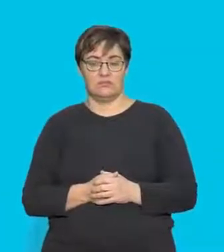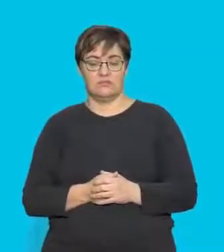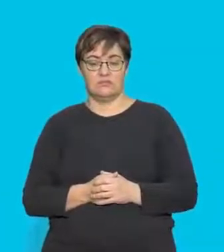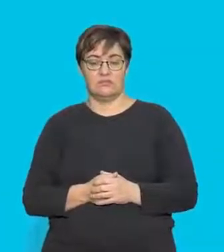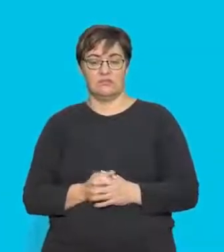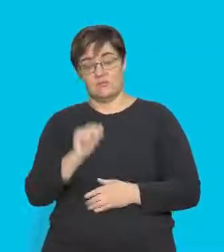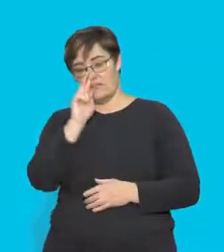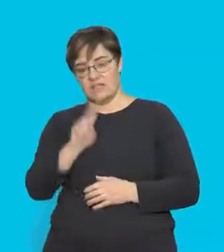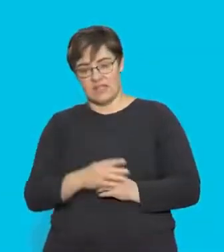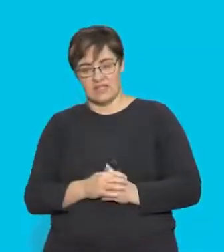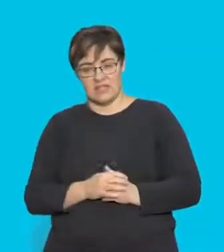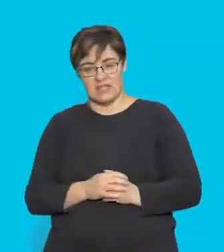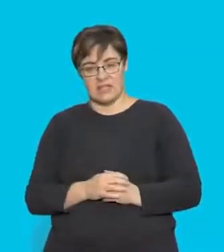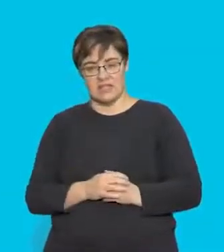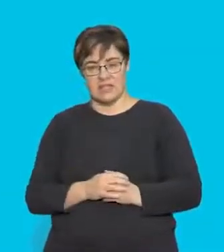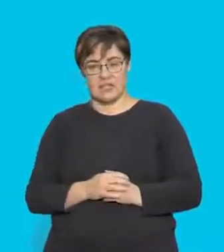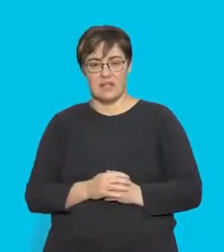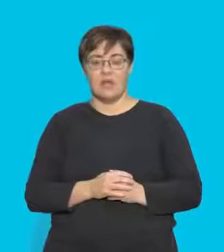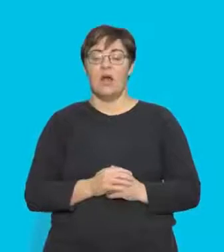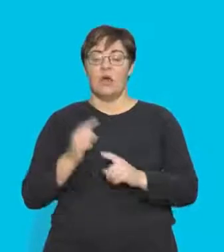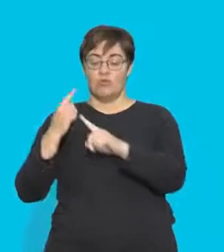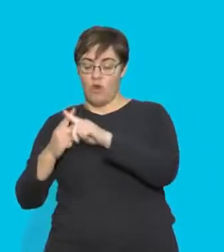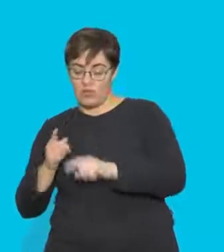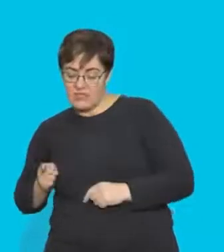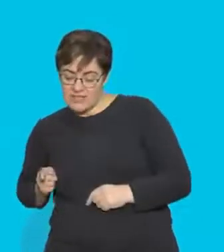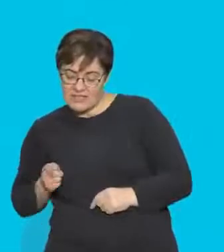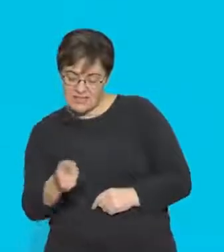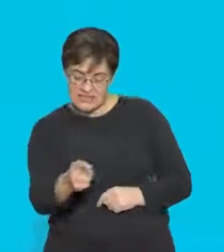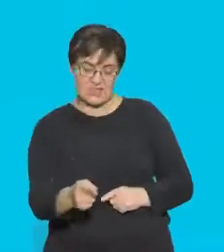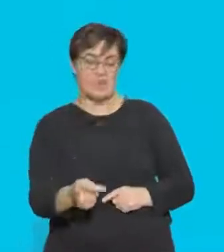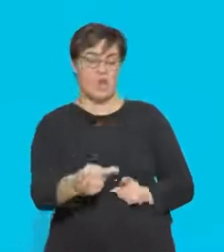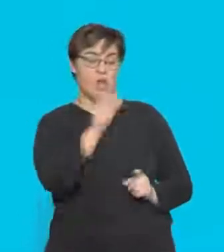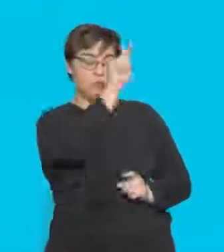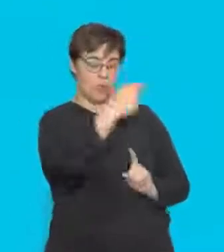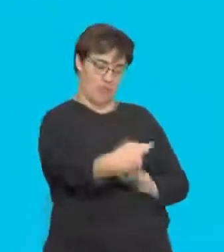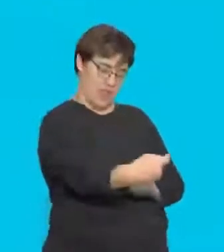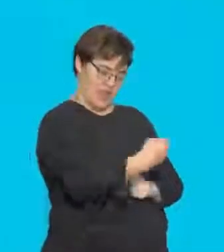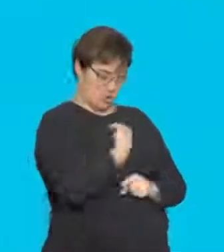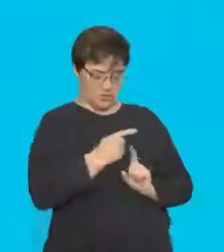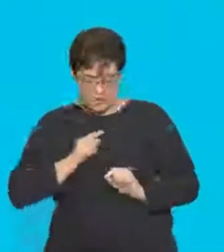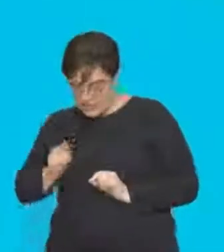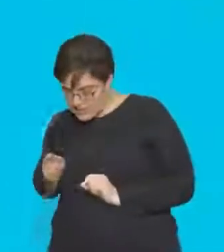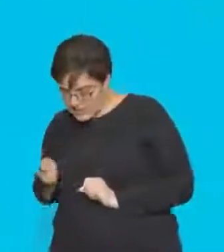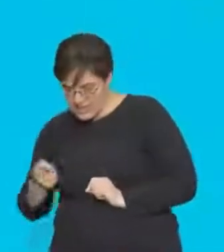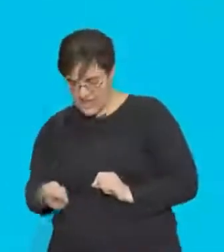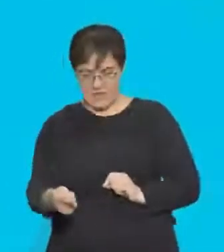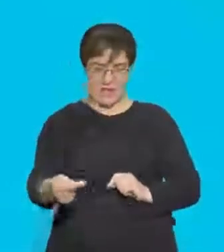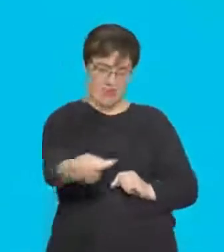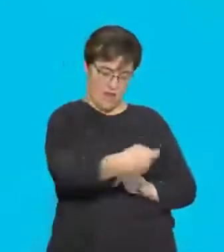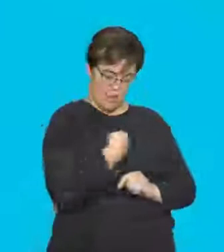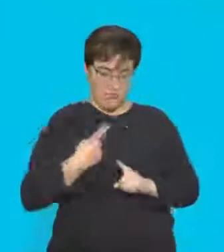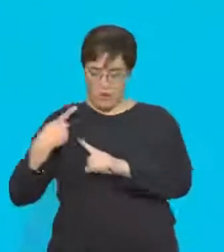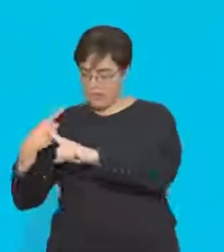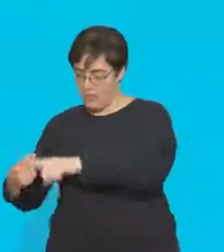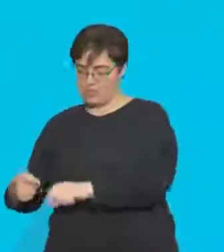crosses. So you see, the cross dot notation can be used for either the direction of the